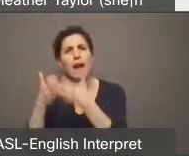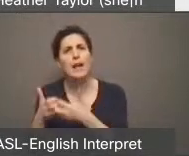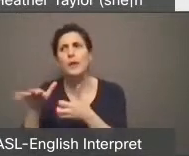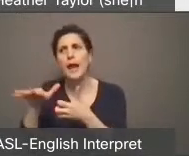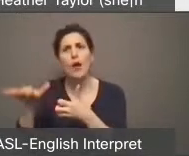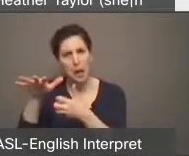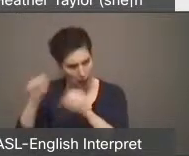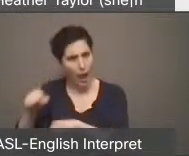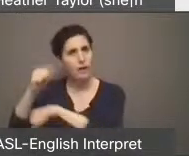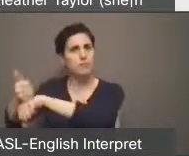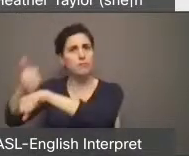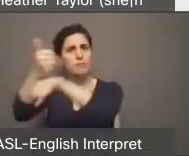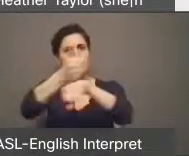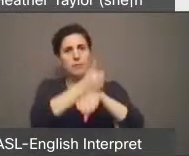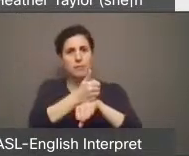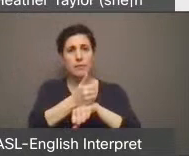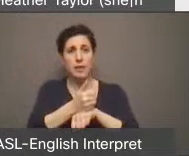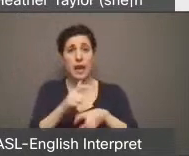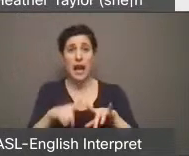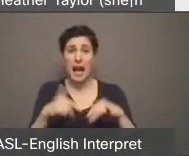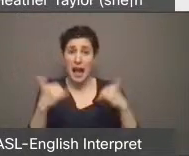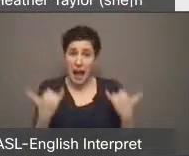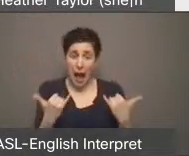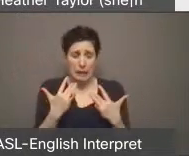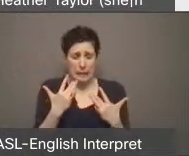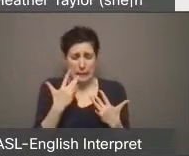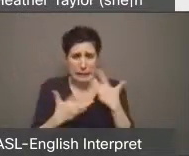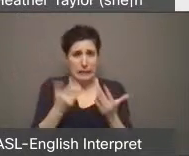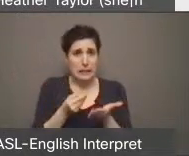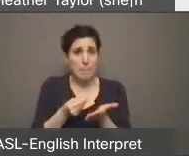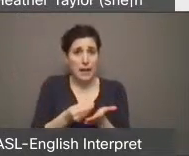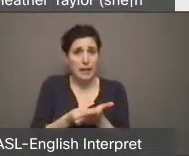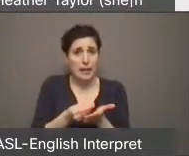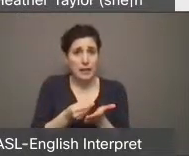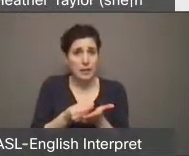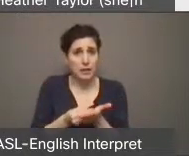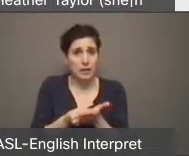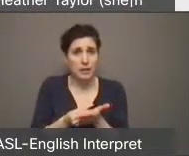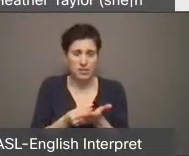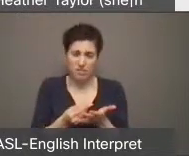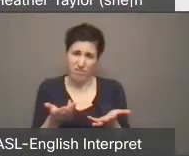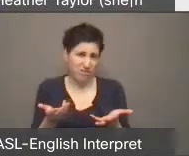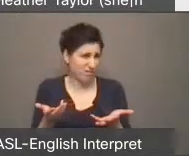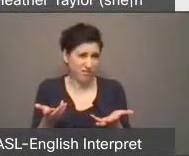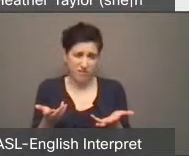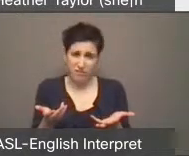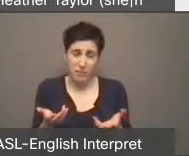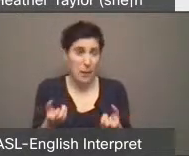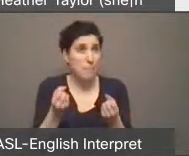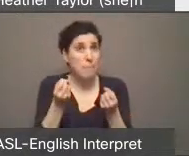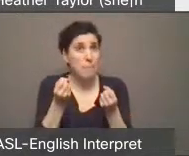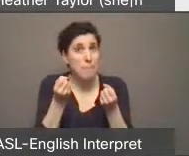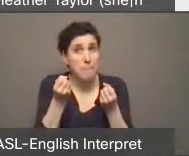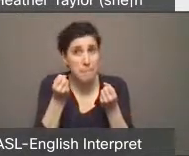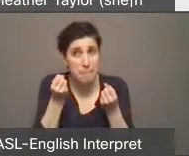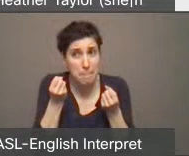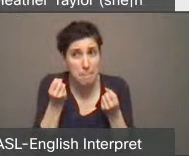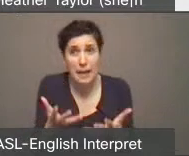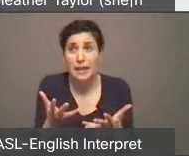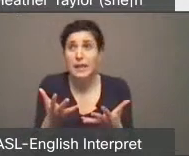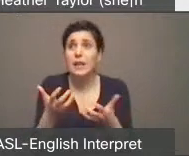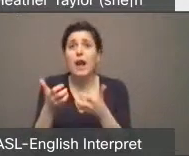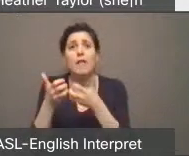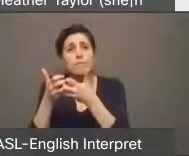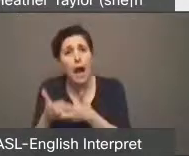we're in this cash crunch now where for decades, the industrial side of properties in the city